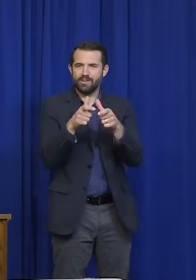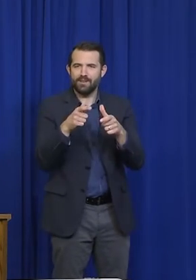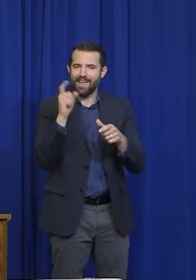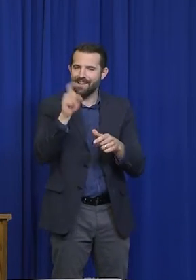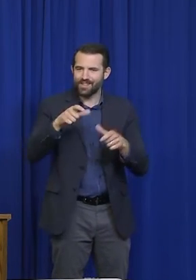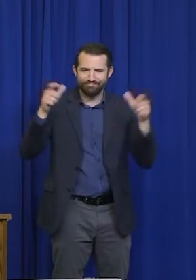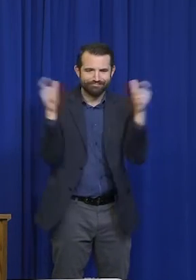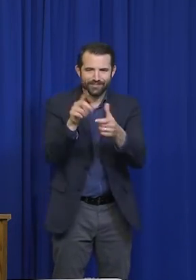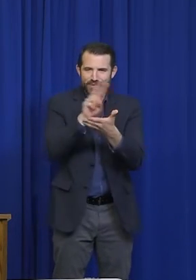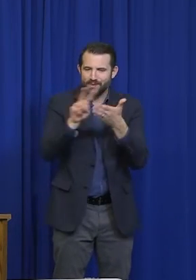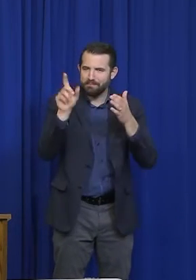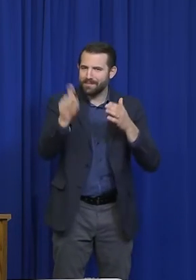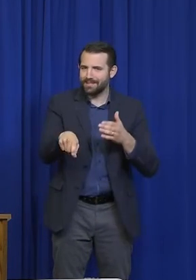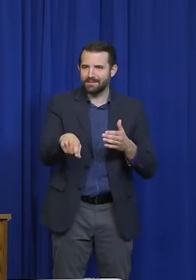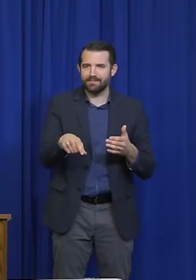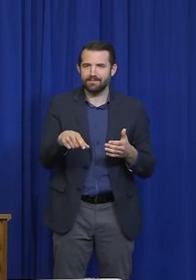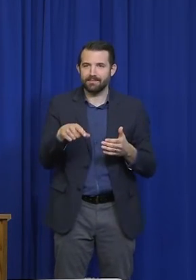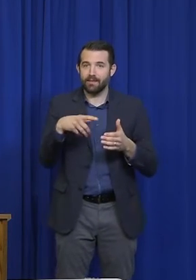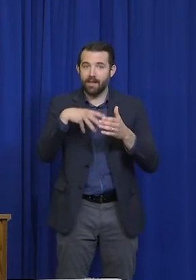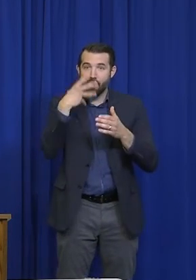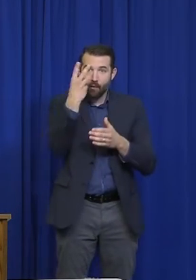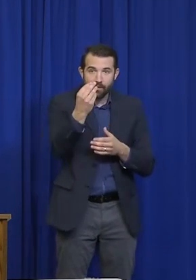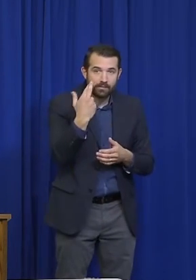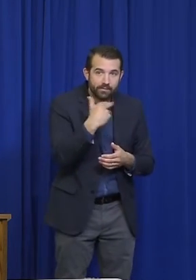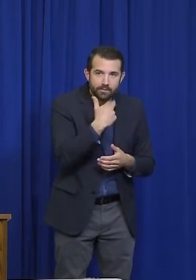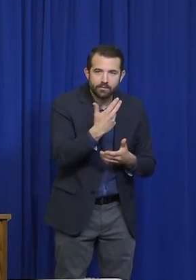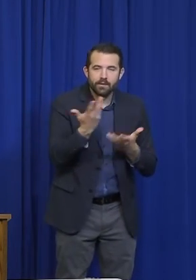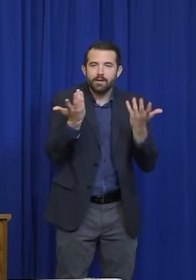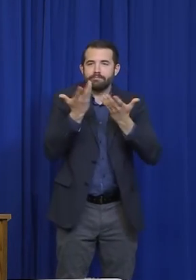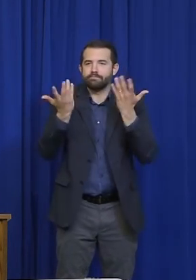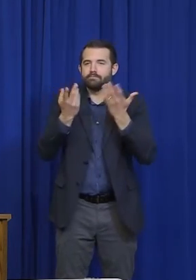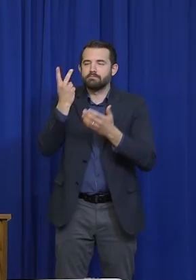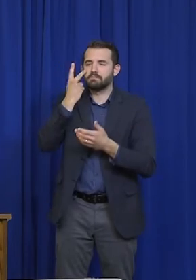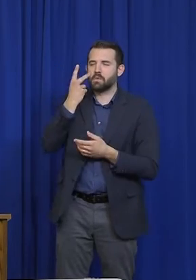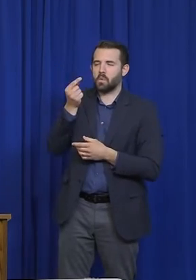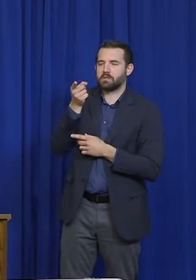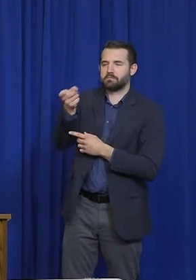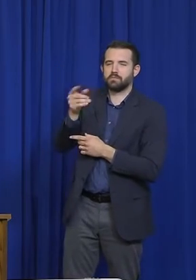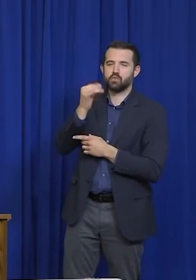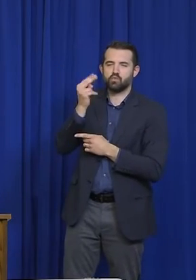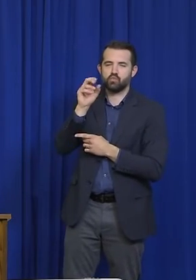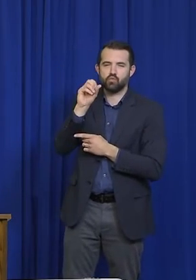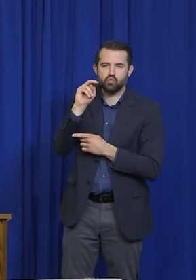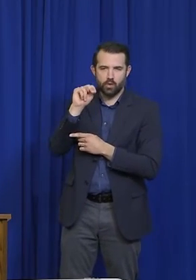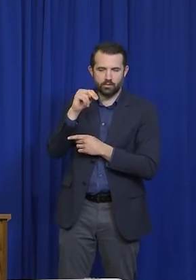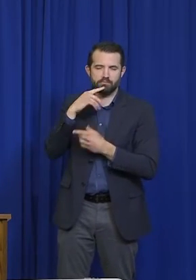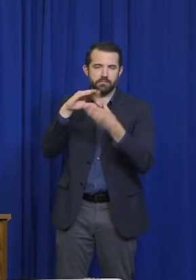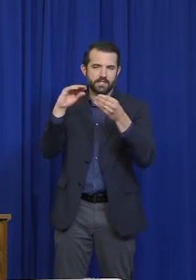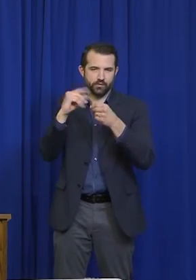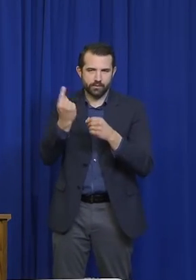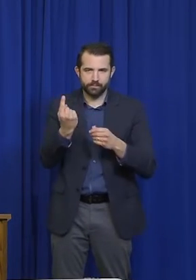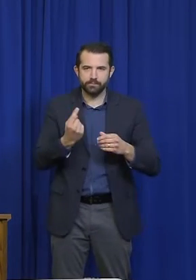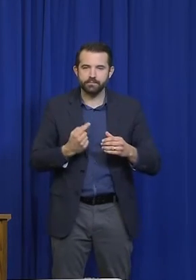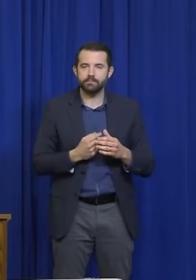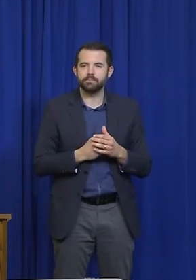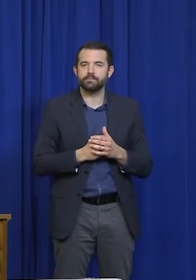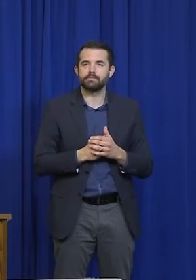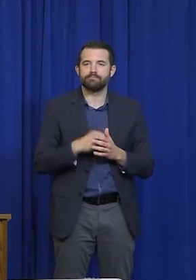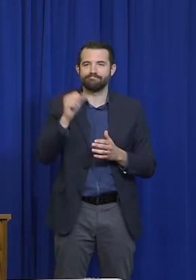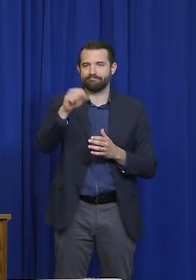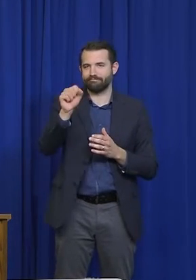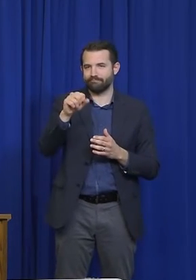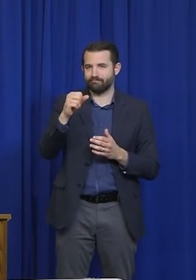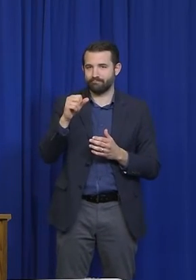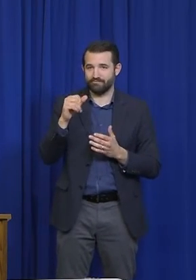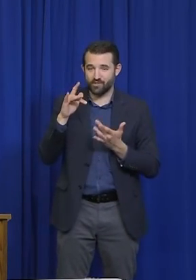hotel, to a motel. So, Commissioner Johnson, do you have anything to add to that? Yeah, certainly, right. The tourism and hospitality sector is an incredibly important sector